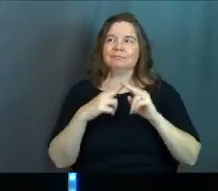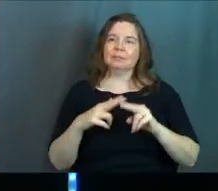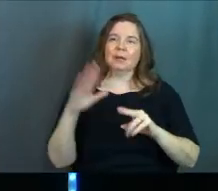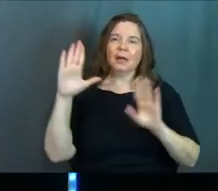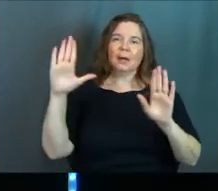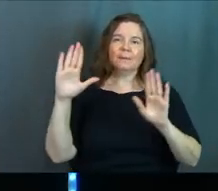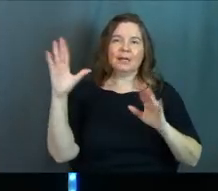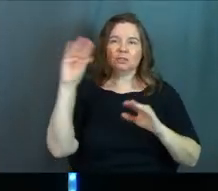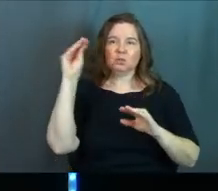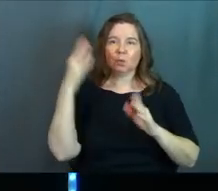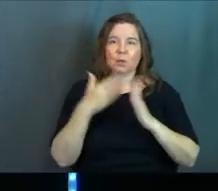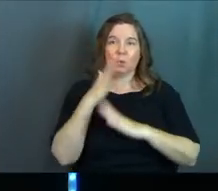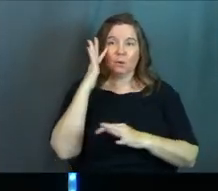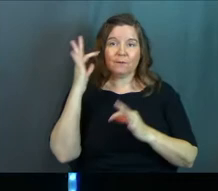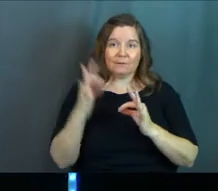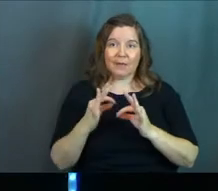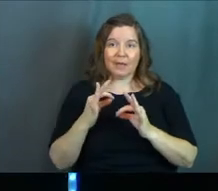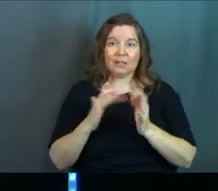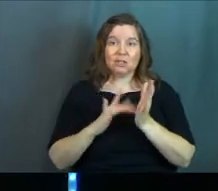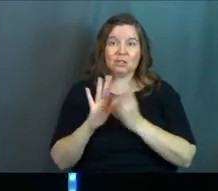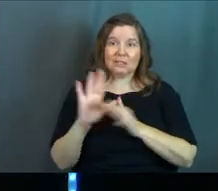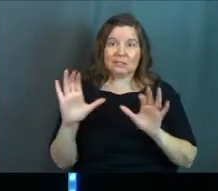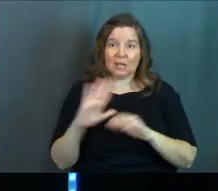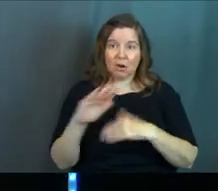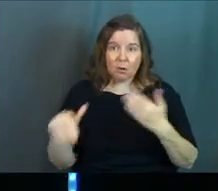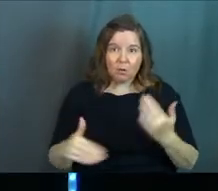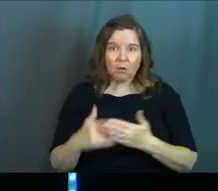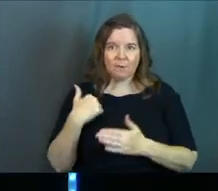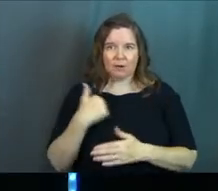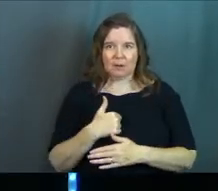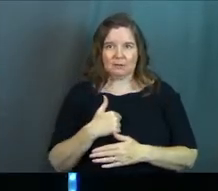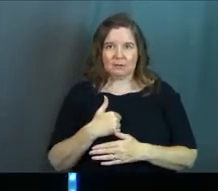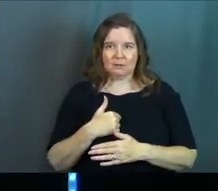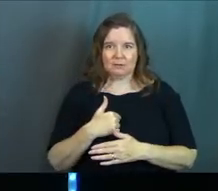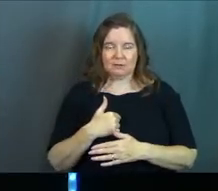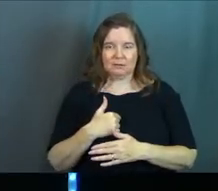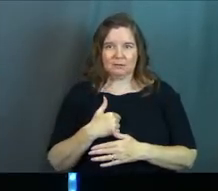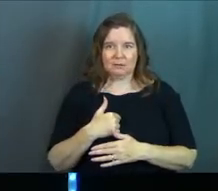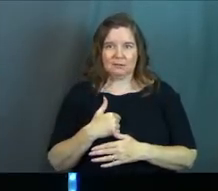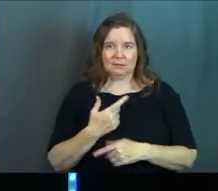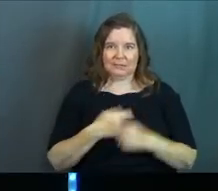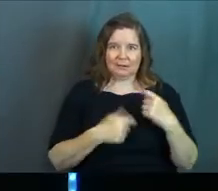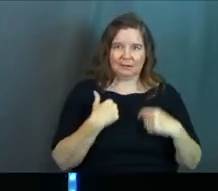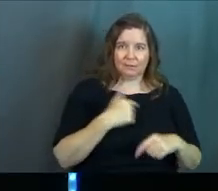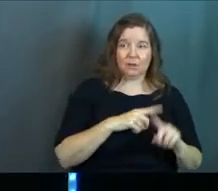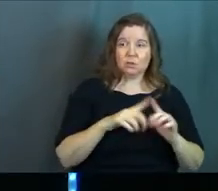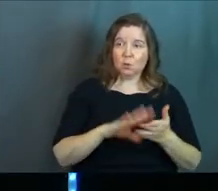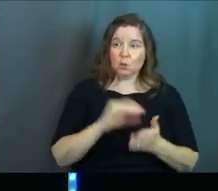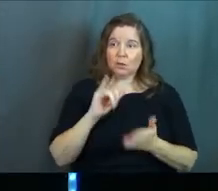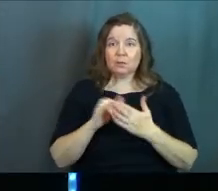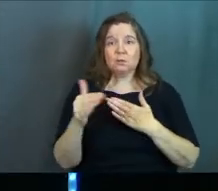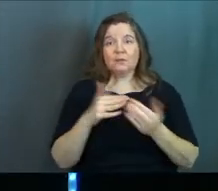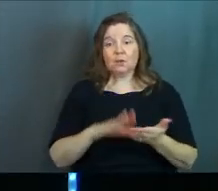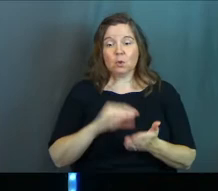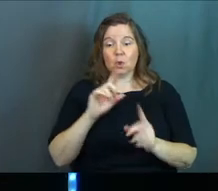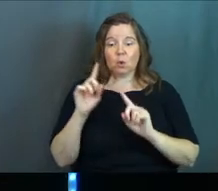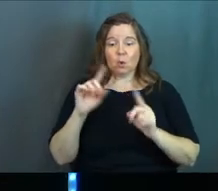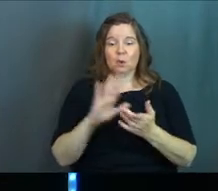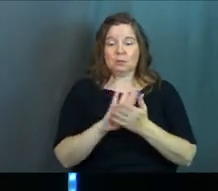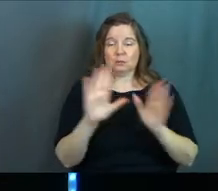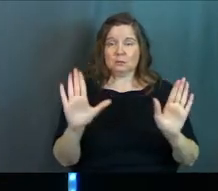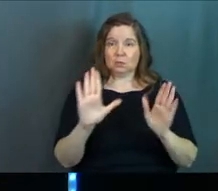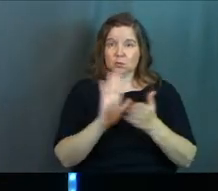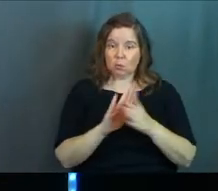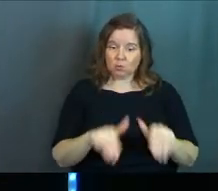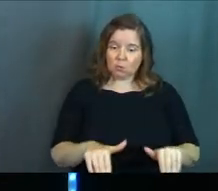grace through faith that Jesus did it all for us. Amen? You're going to learn that. But even though you learn that going to Sunday school,